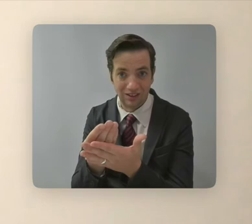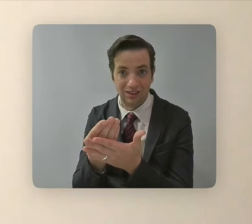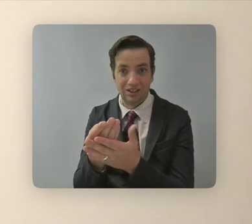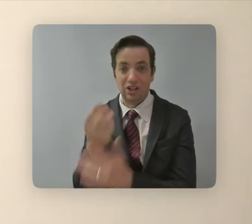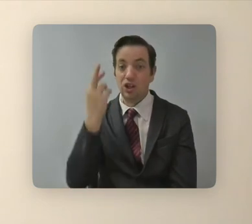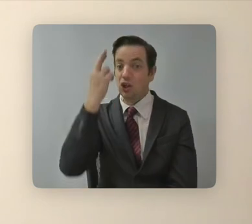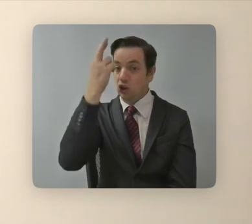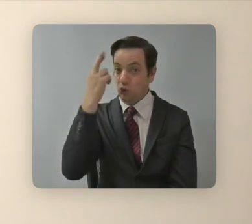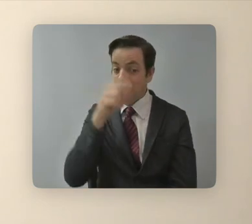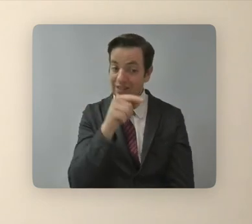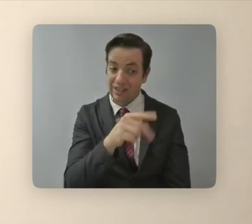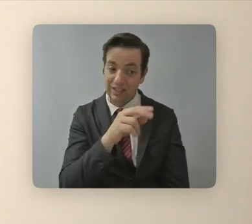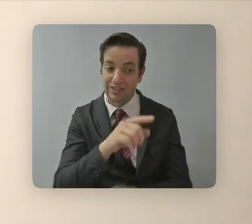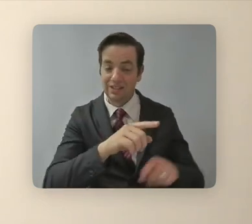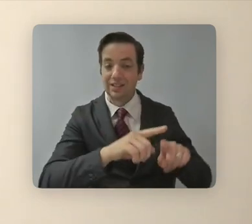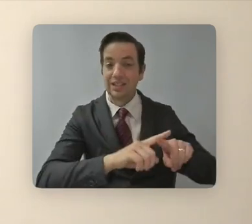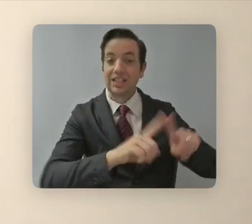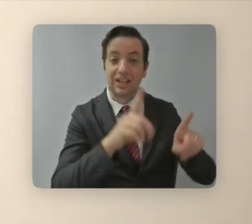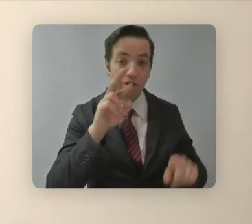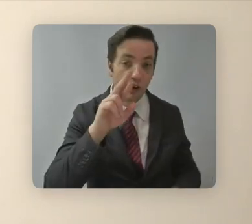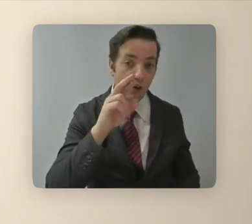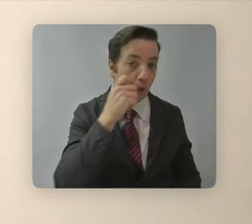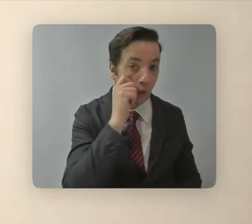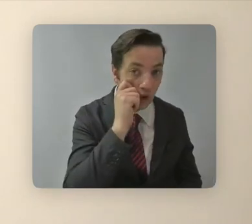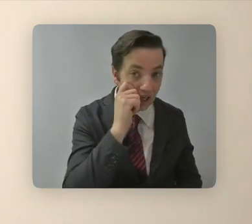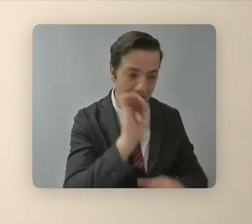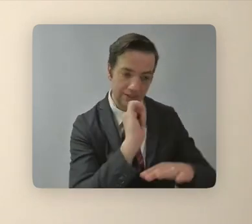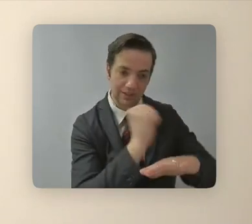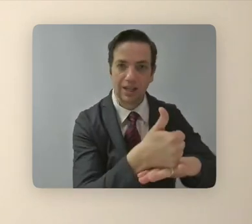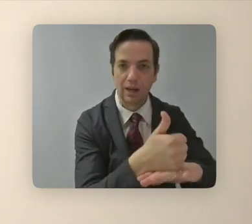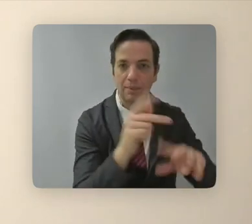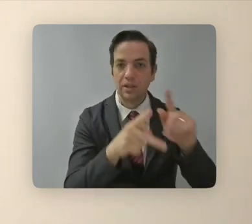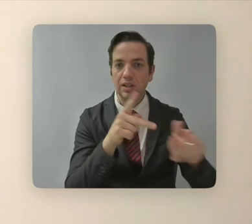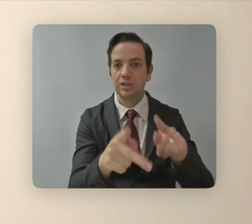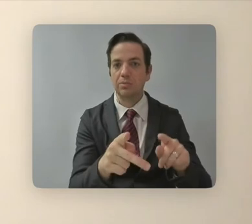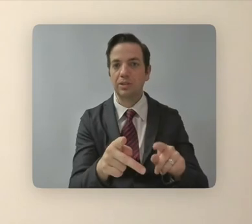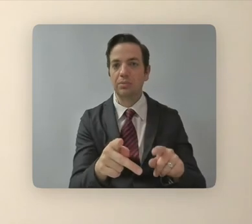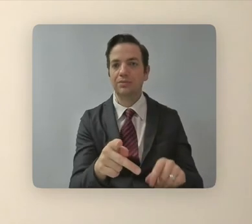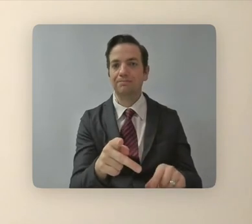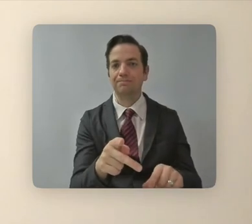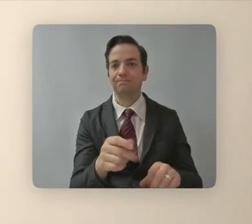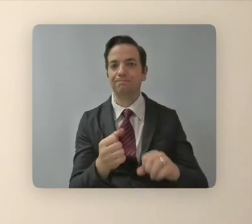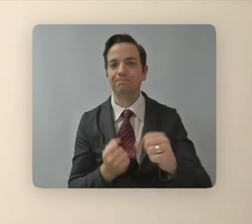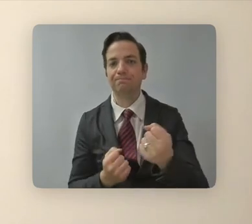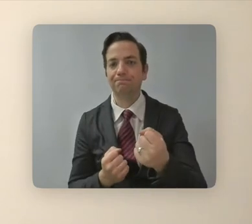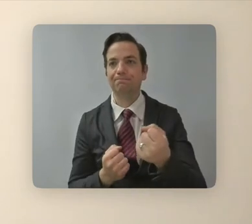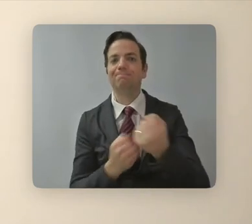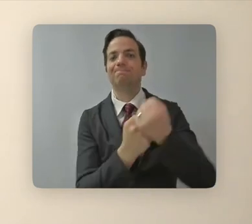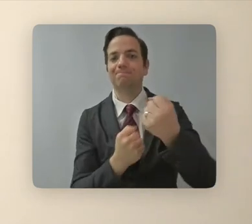that multicultural alliance exists is because people petitioned Congress